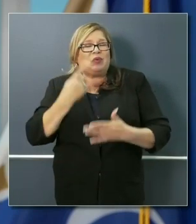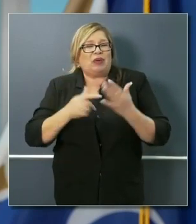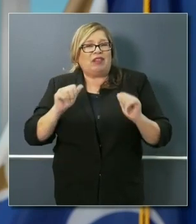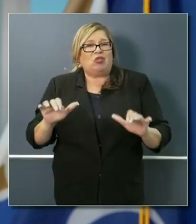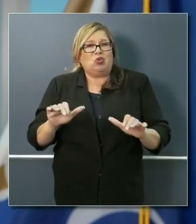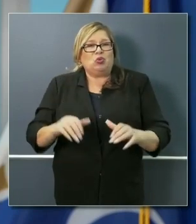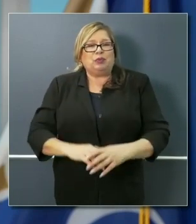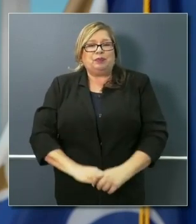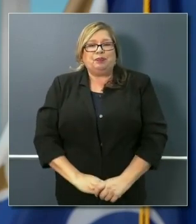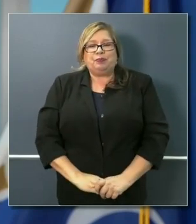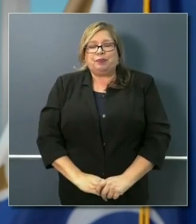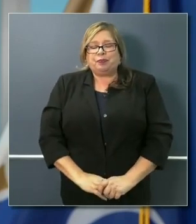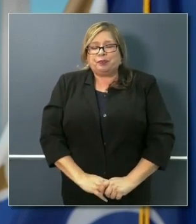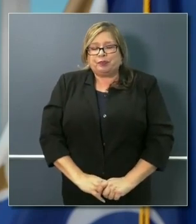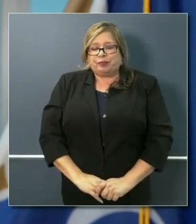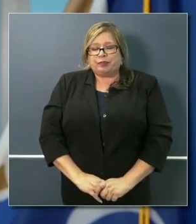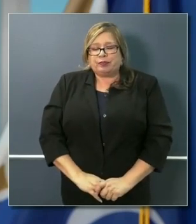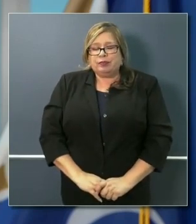Taryn Luna, L.A. Times.